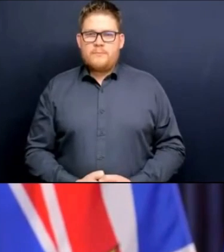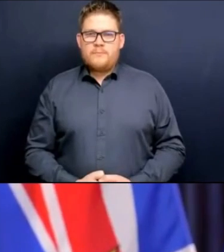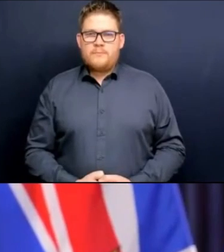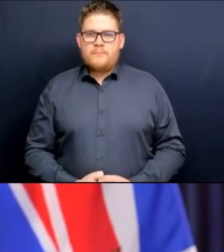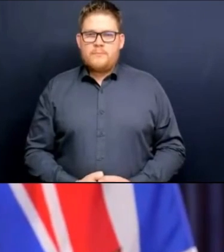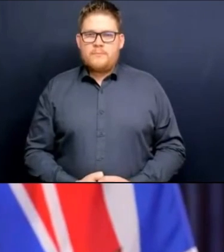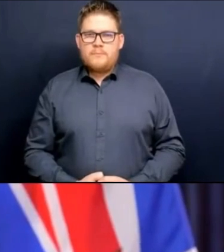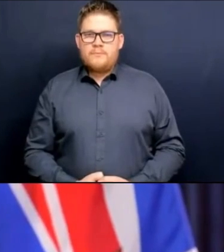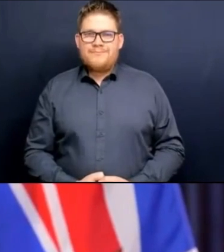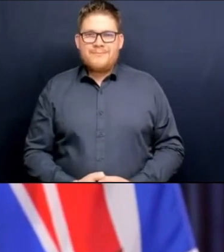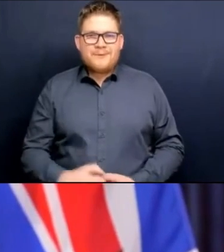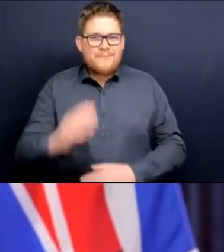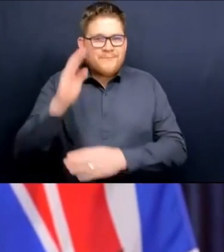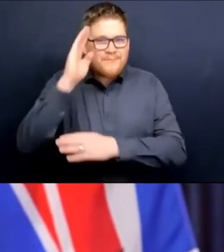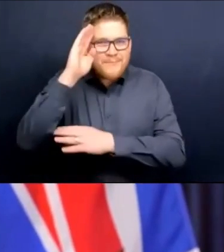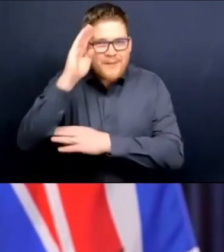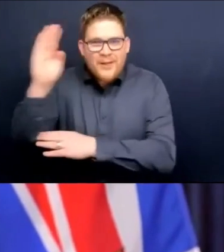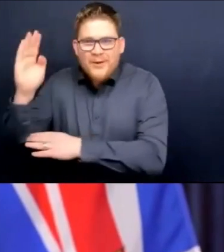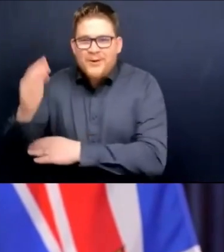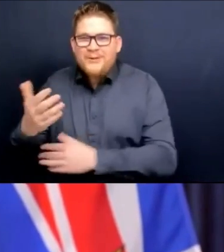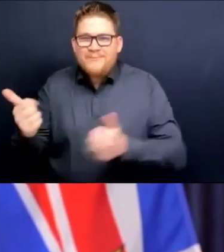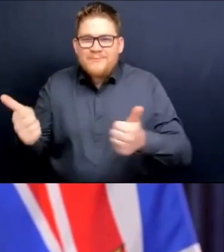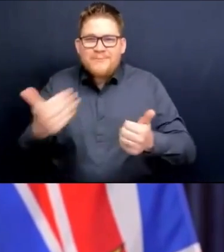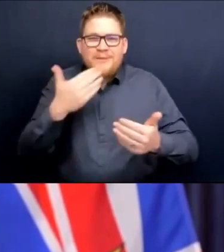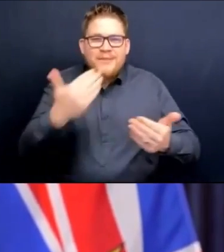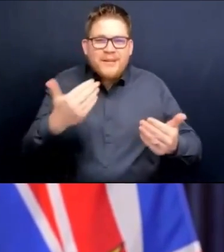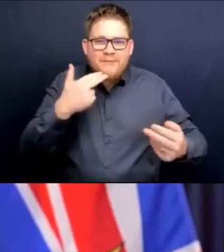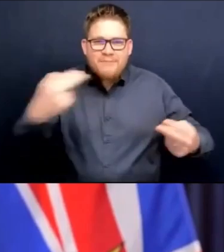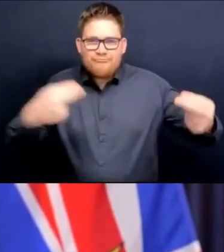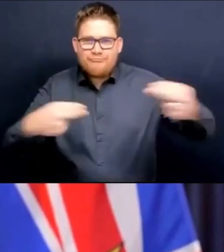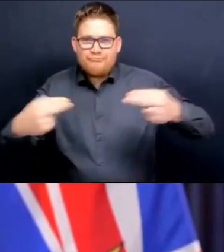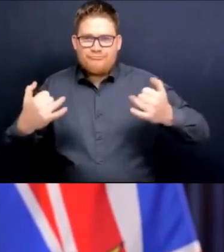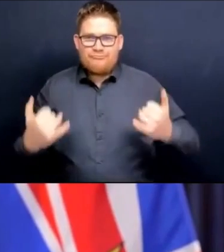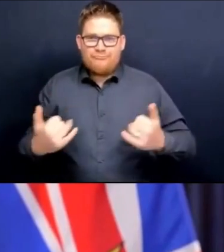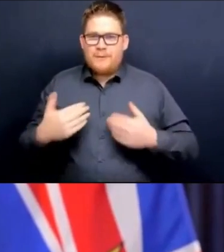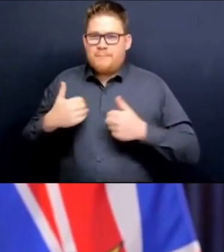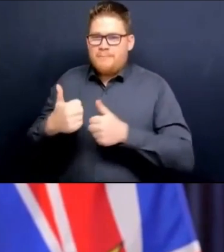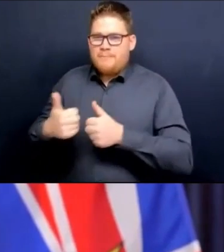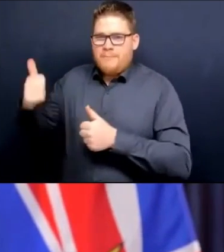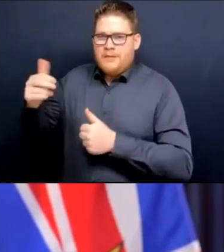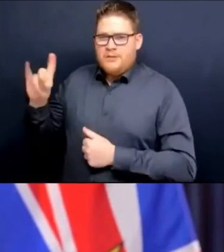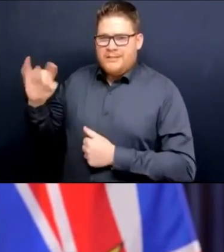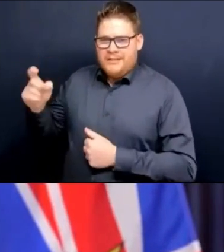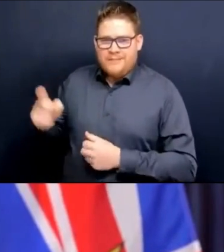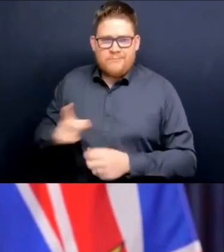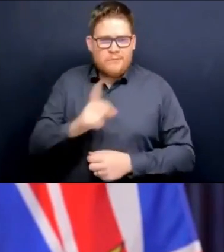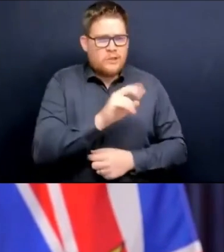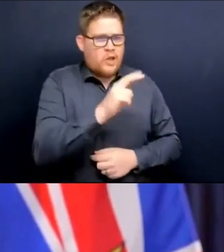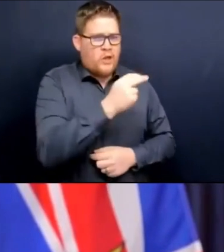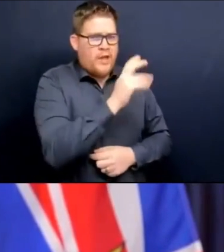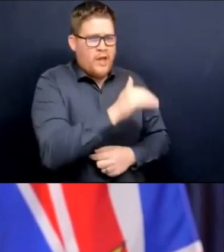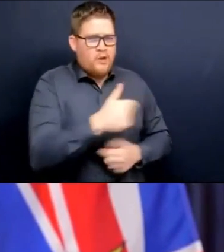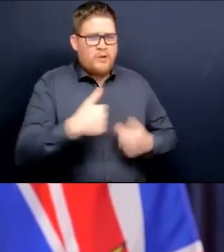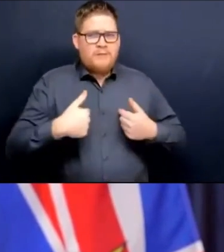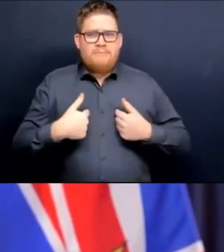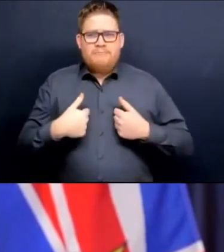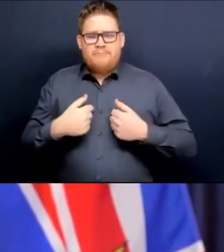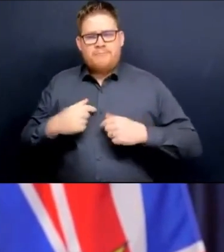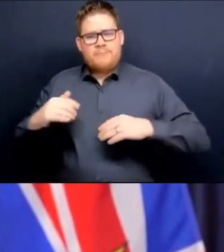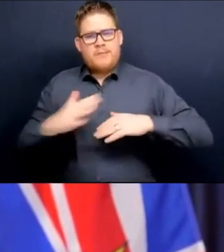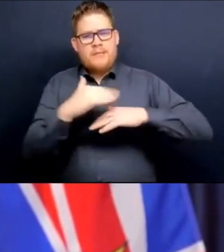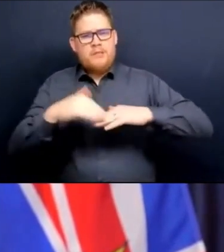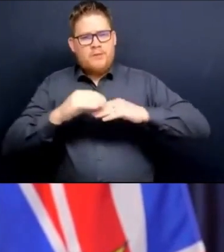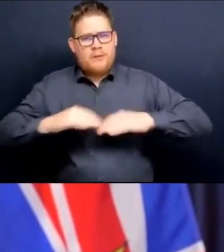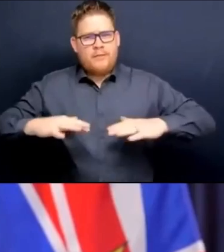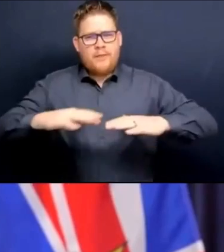Thank you for joining Minister Dix and Dr. Henry and I here today on the traditional territory of the Lekongan-speaking